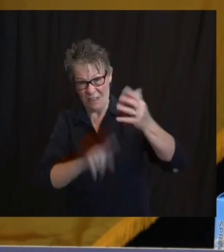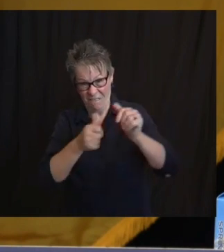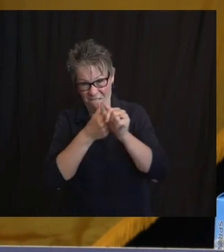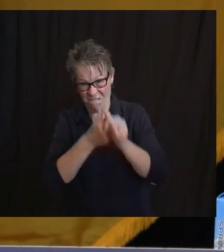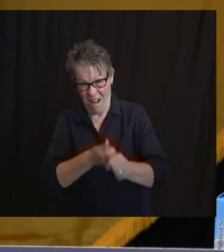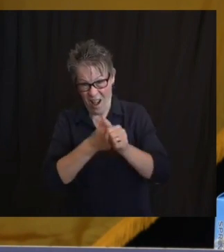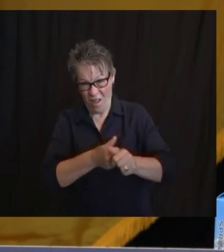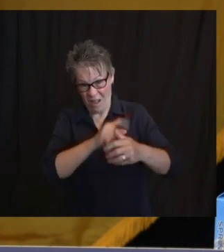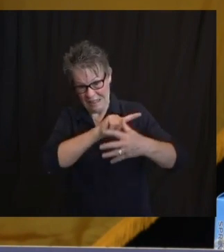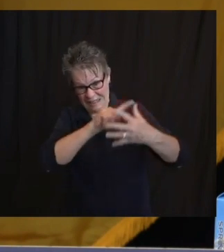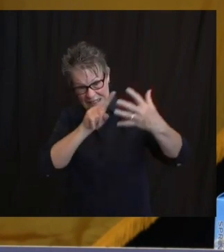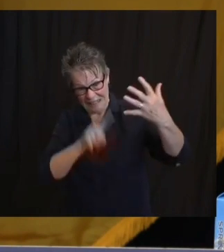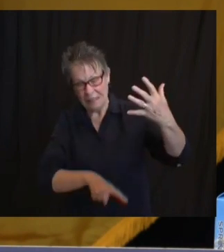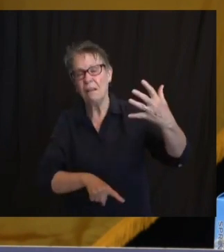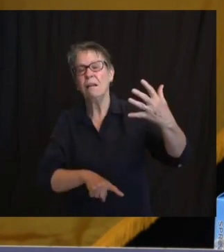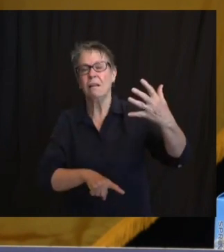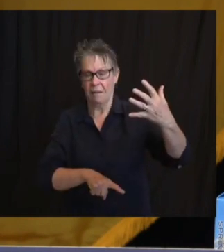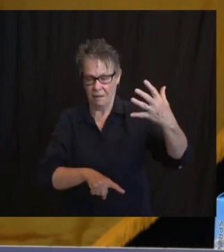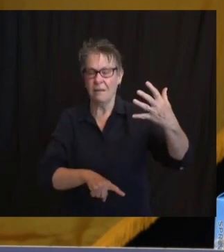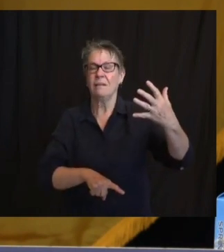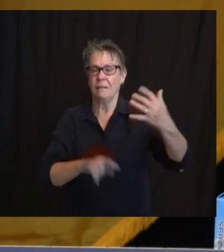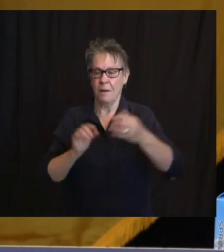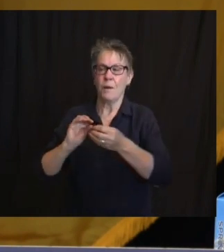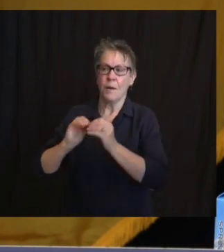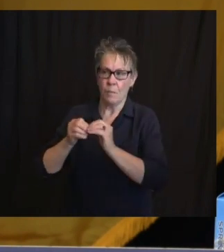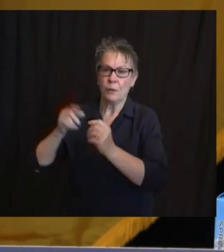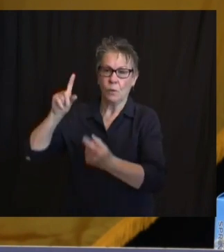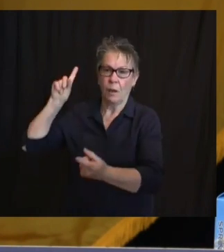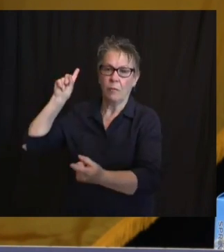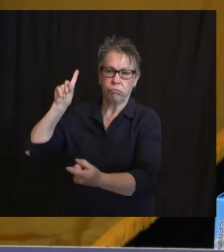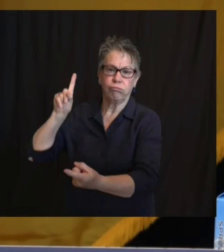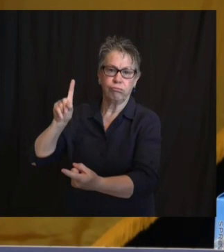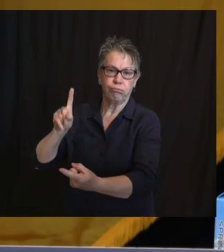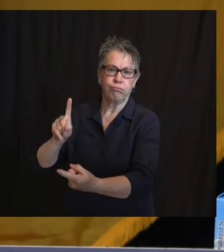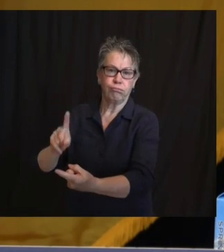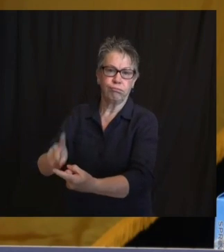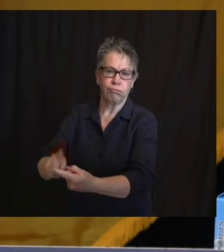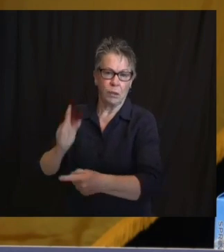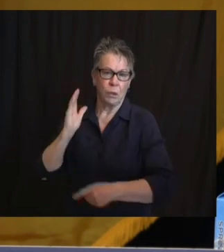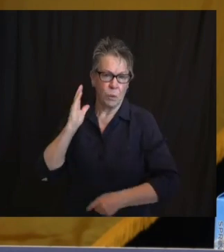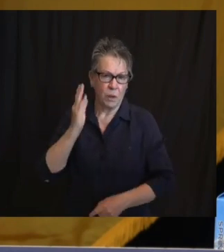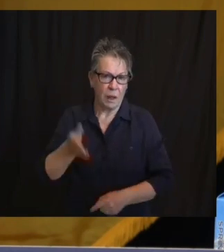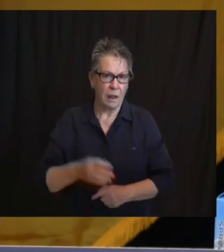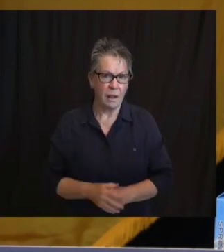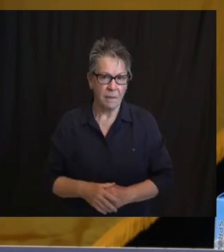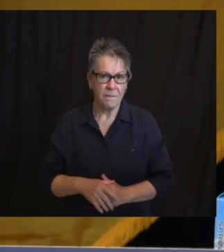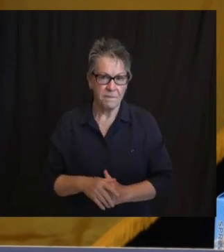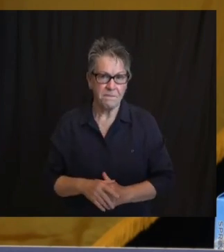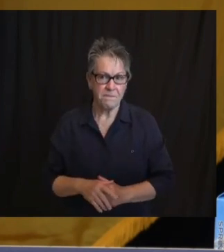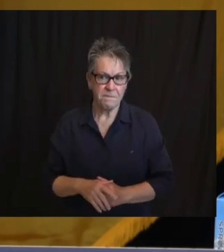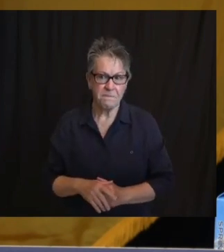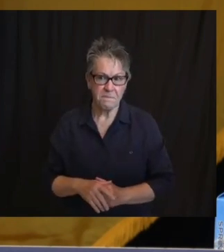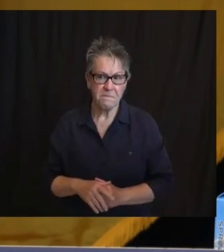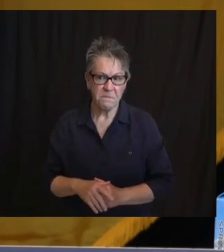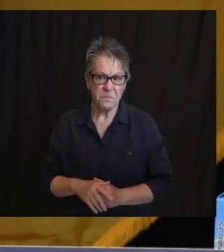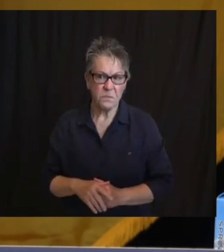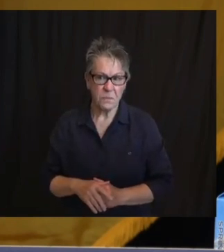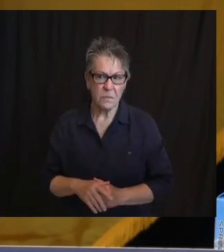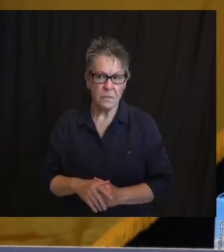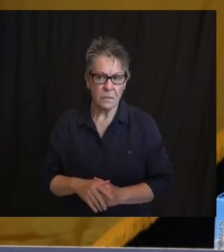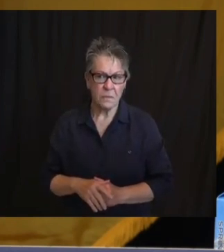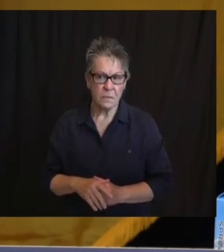As for my daily report, as the Governor shared, our hospitals reported 2,469 hospitalizations